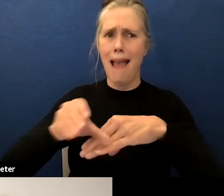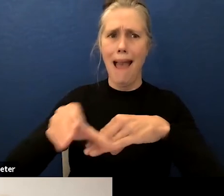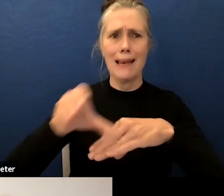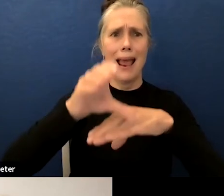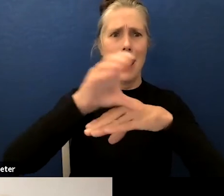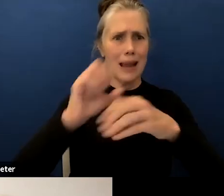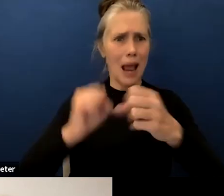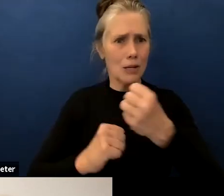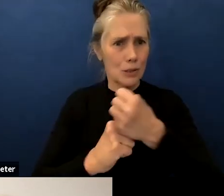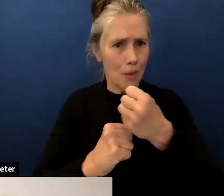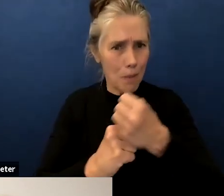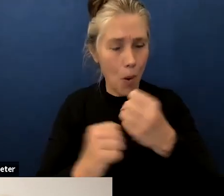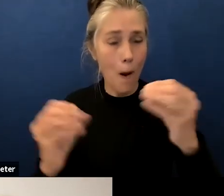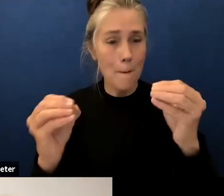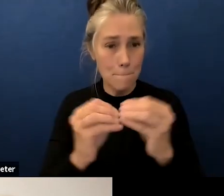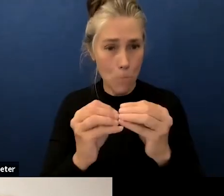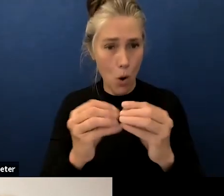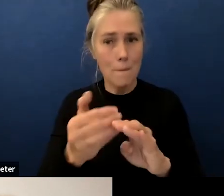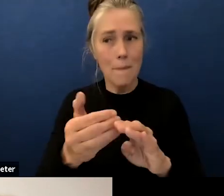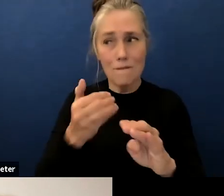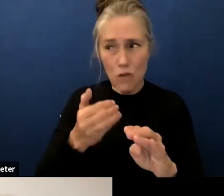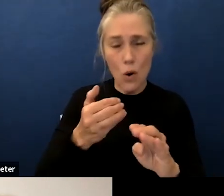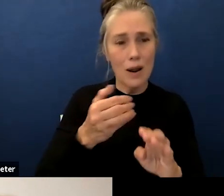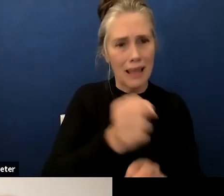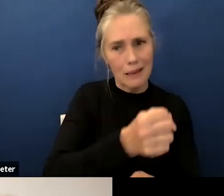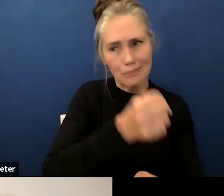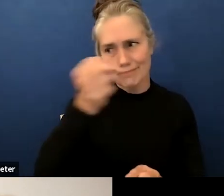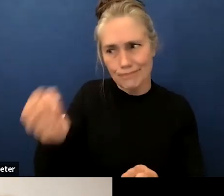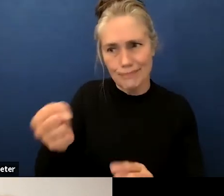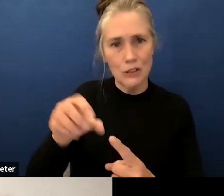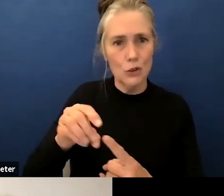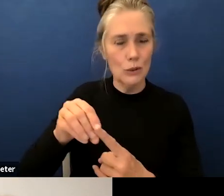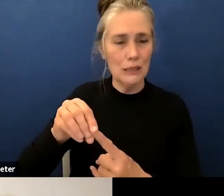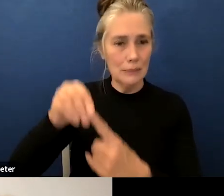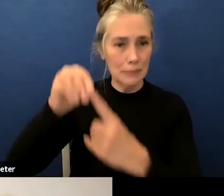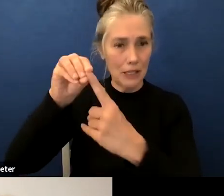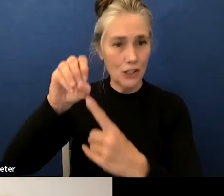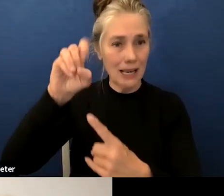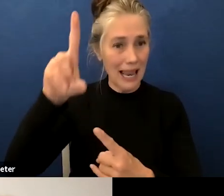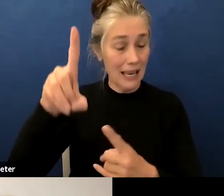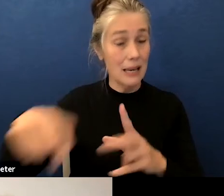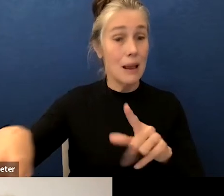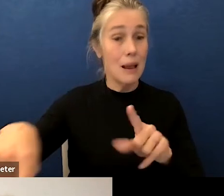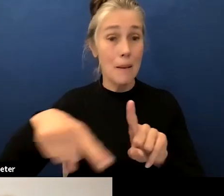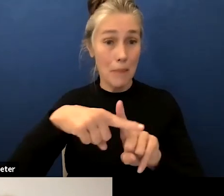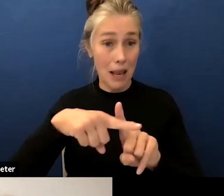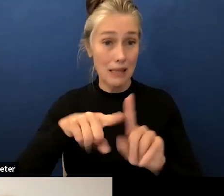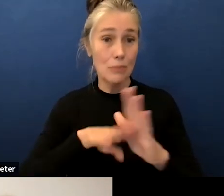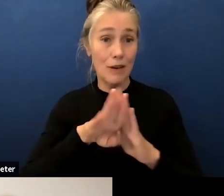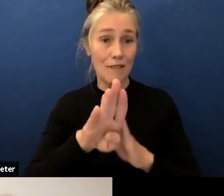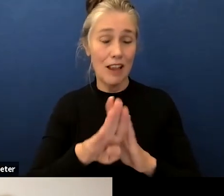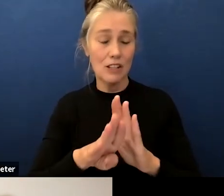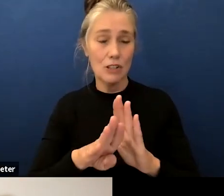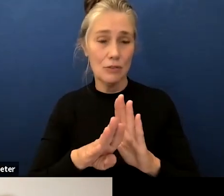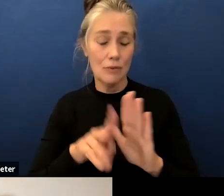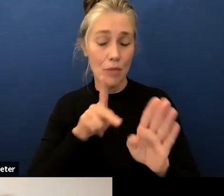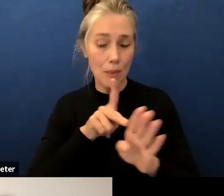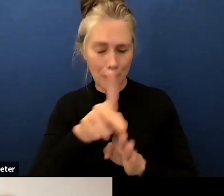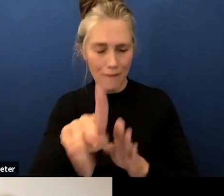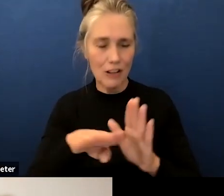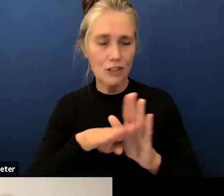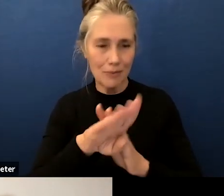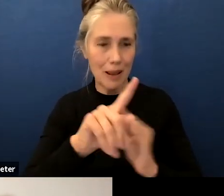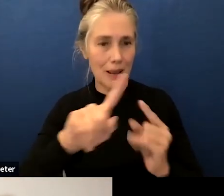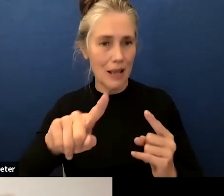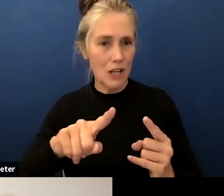so that um to distinguish between when a student um needs